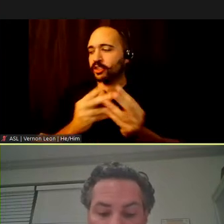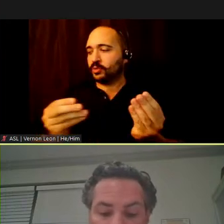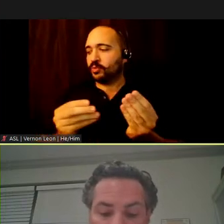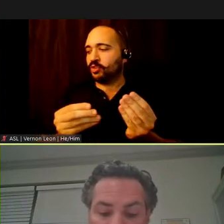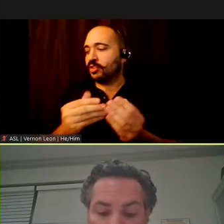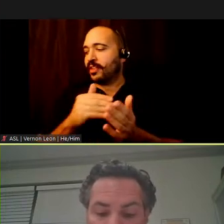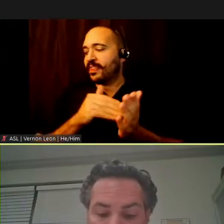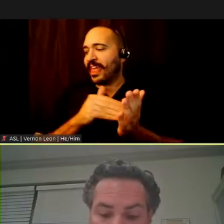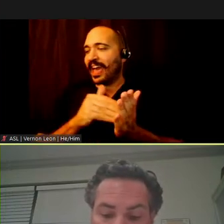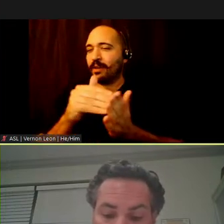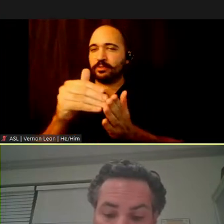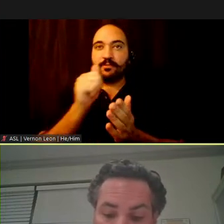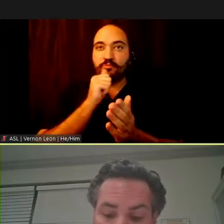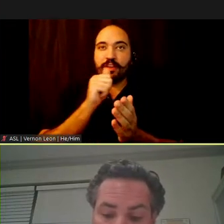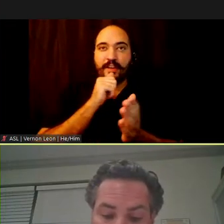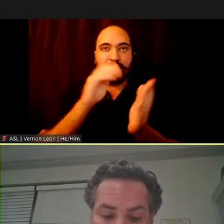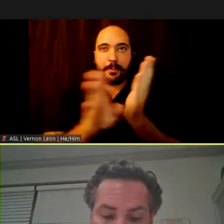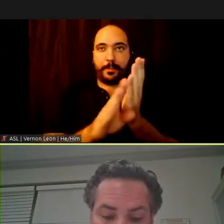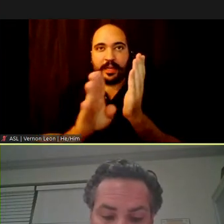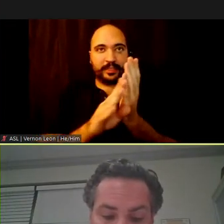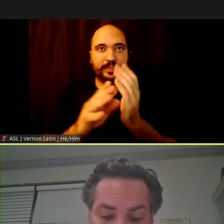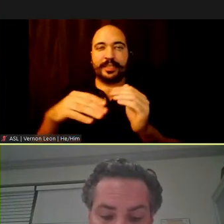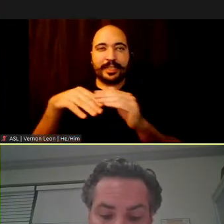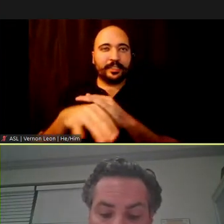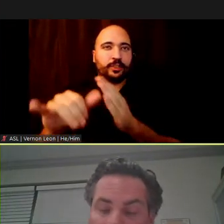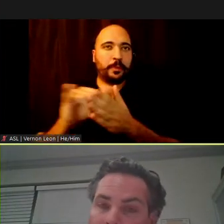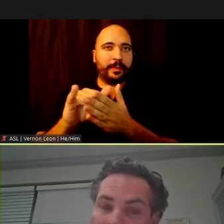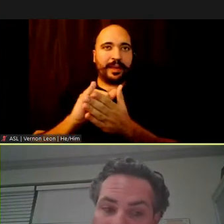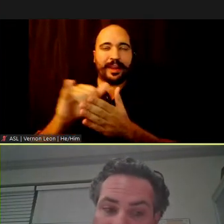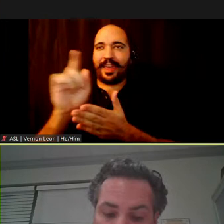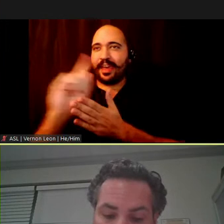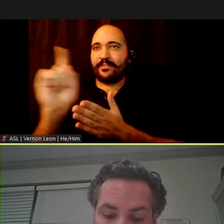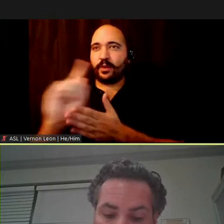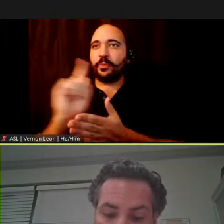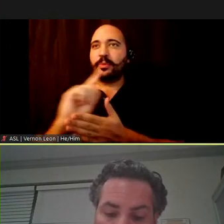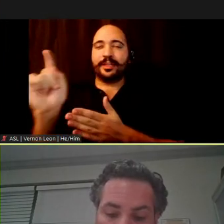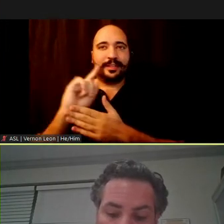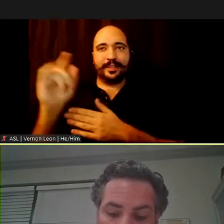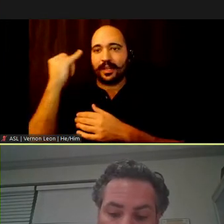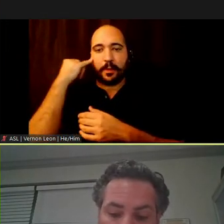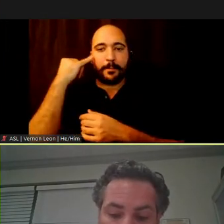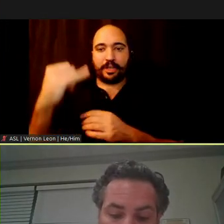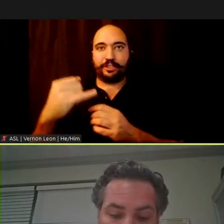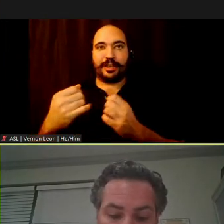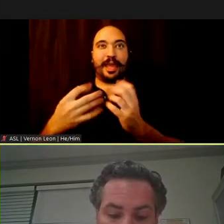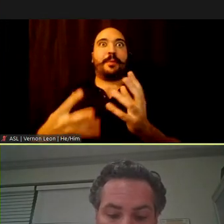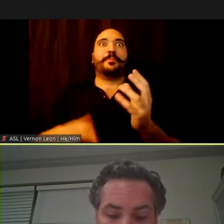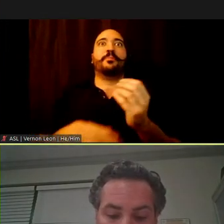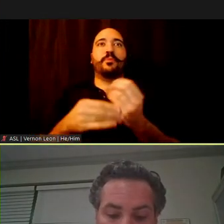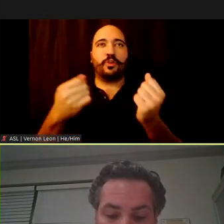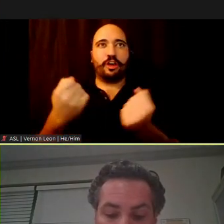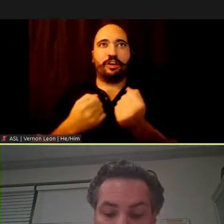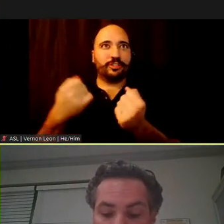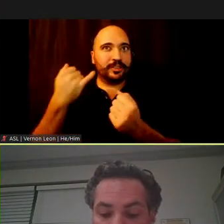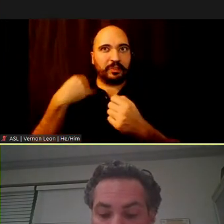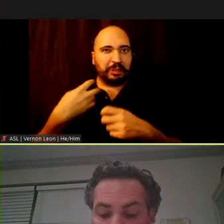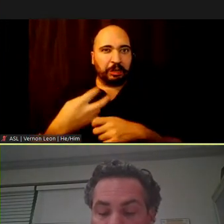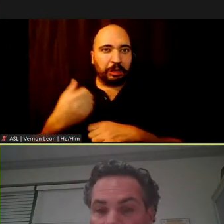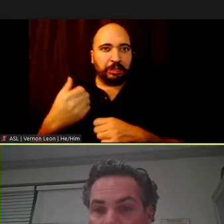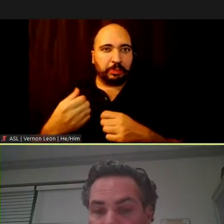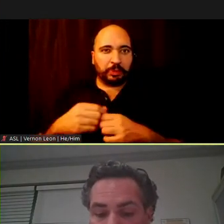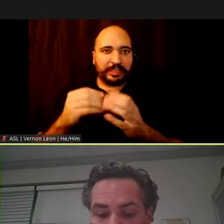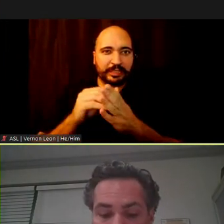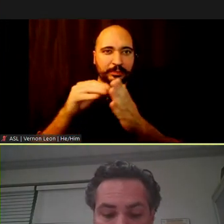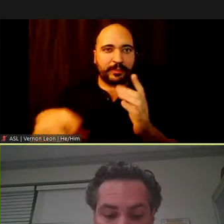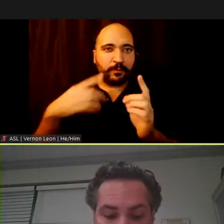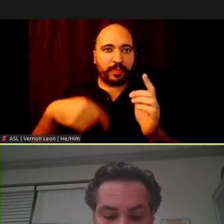There are thousands of private buses that come into Manhattan every week. Imagine how many more cars there would be if we made it harder and more expensive for